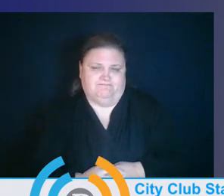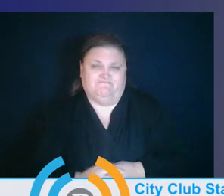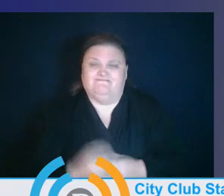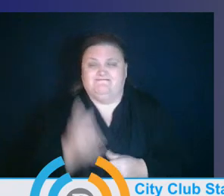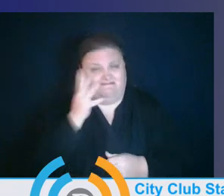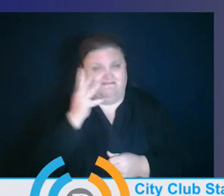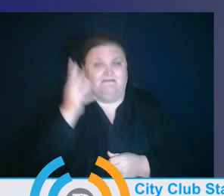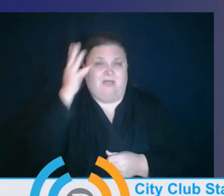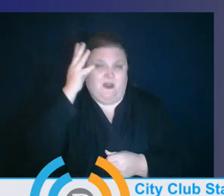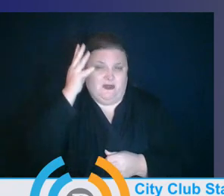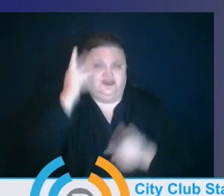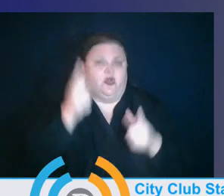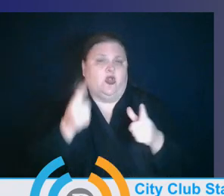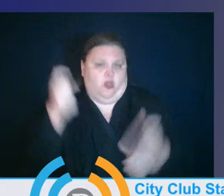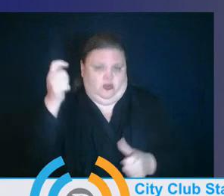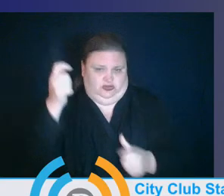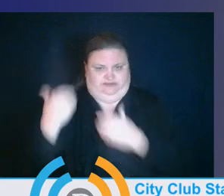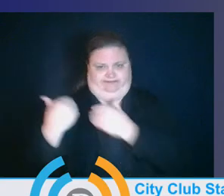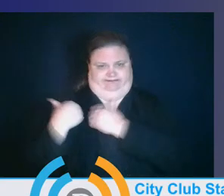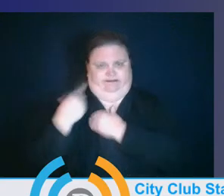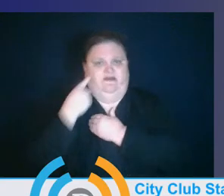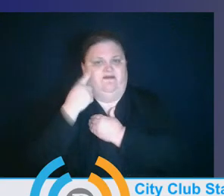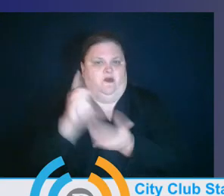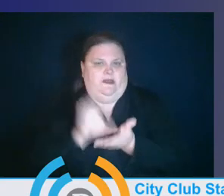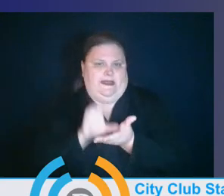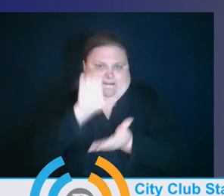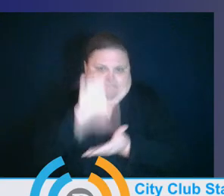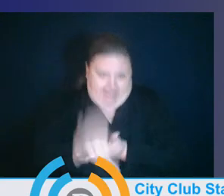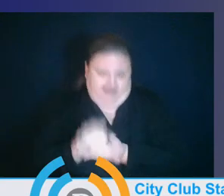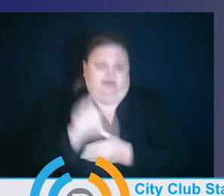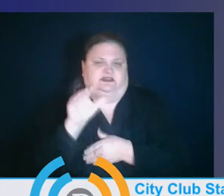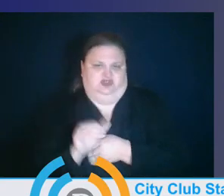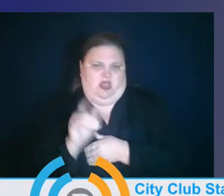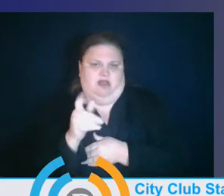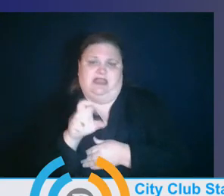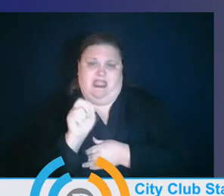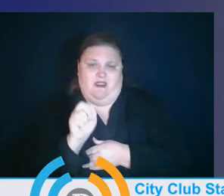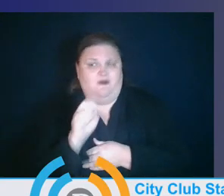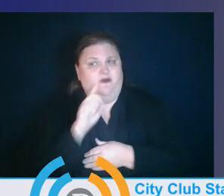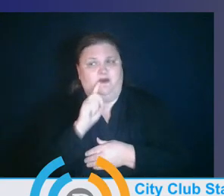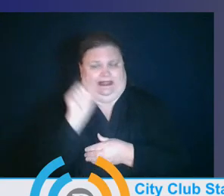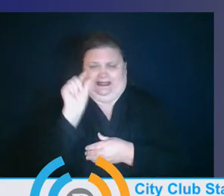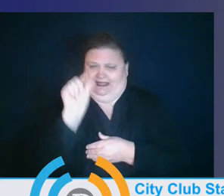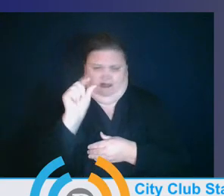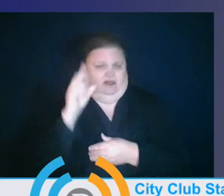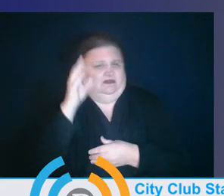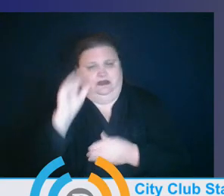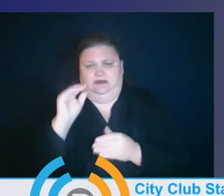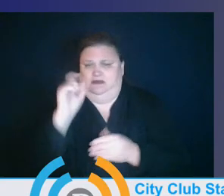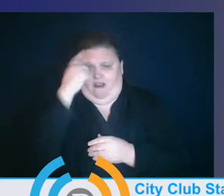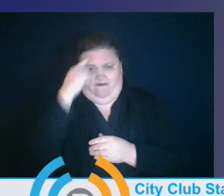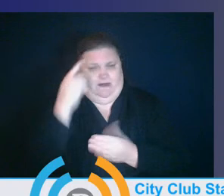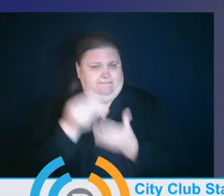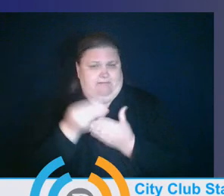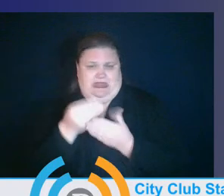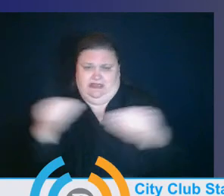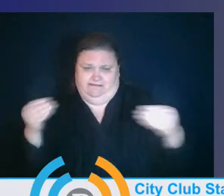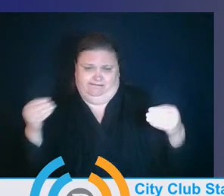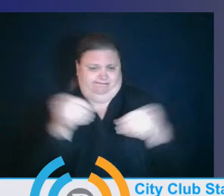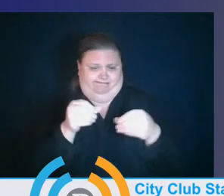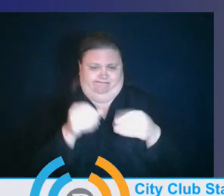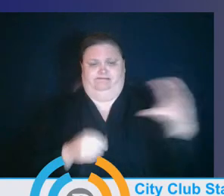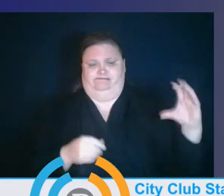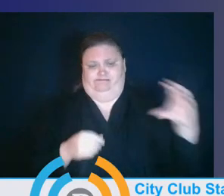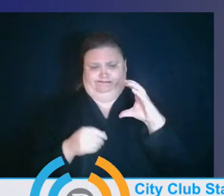child care and that there's so few public dollars going into the system, which is really the opposite of how we finance public education,